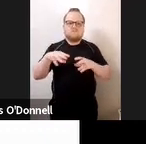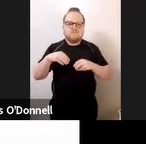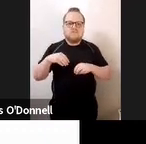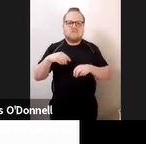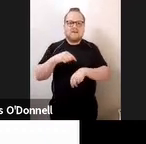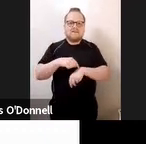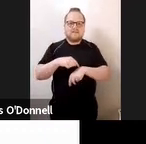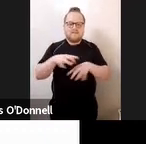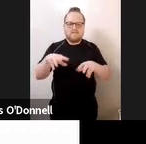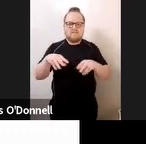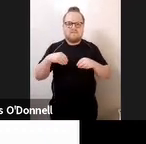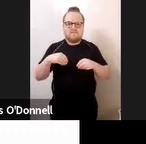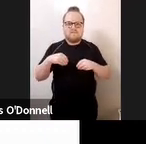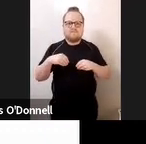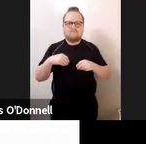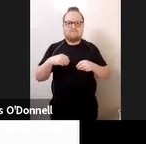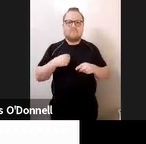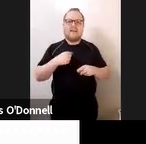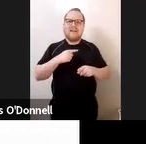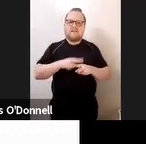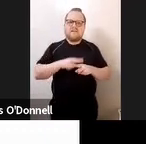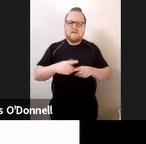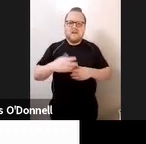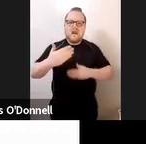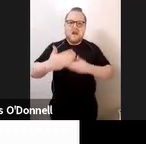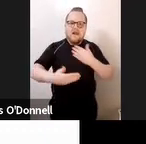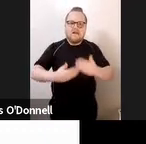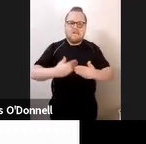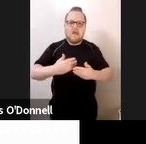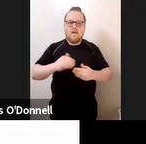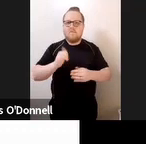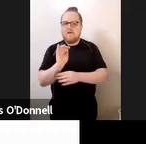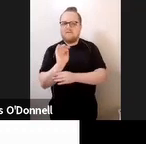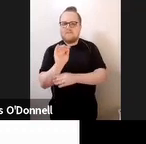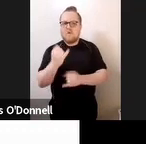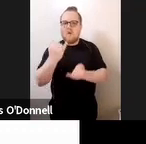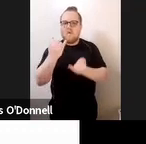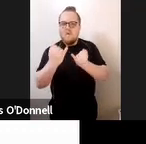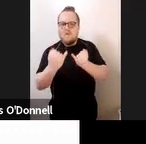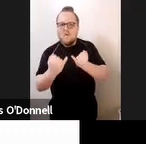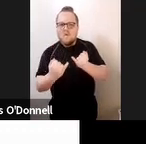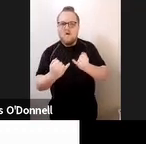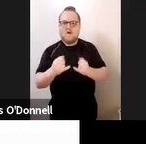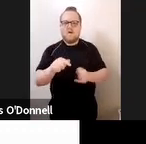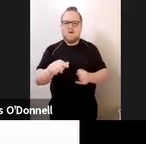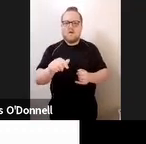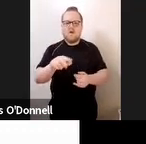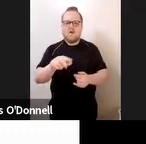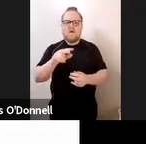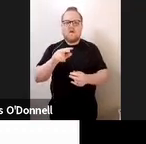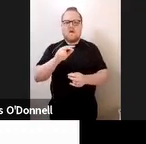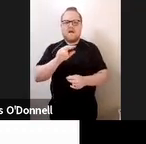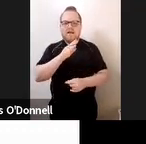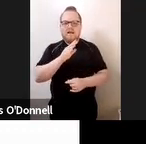going to have difficulties in the future, hearing speech or being able to access printed materials.